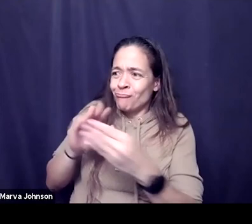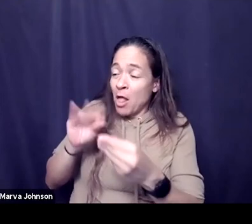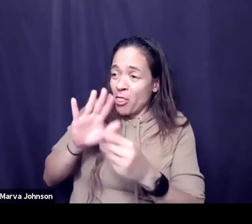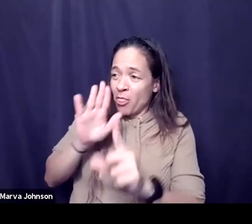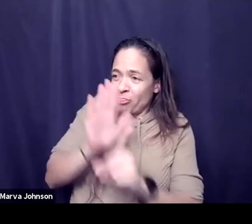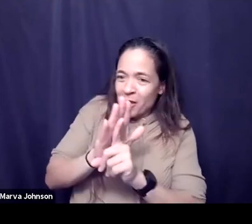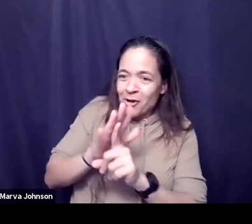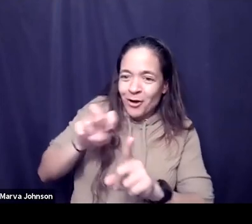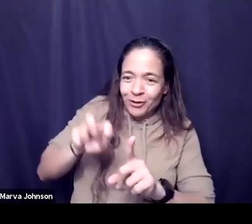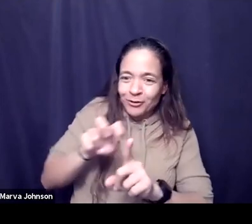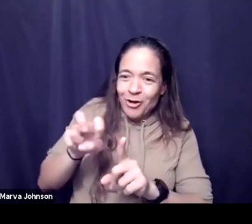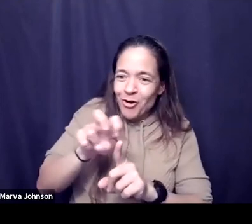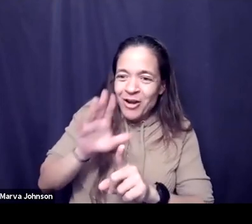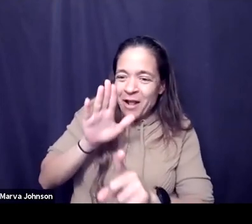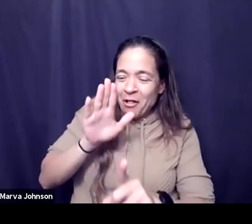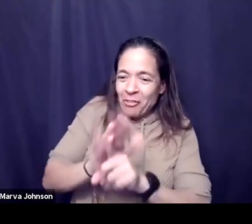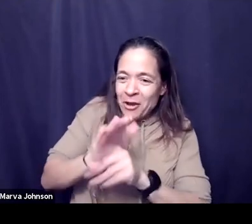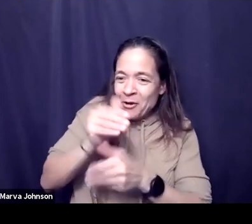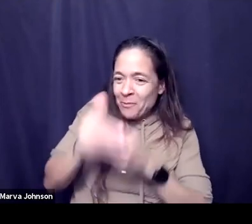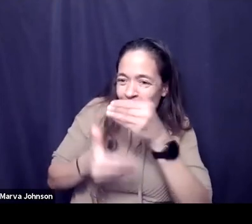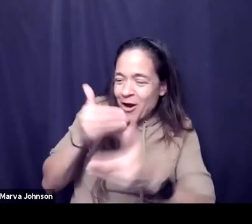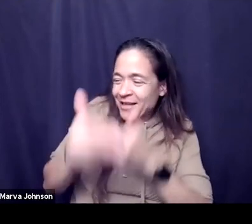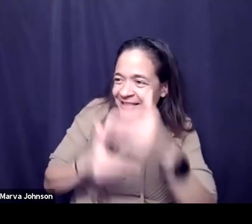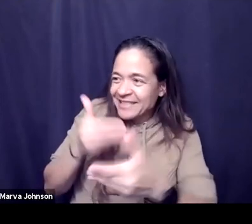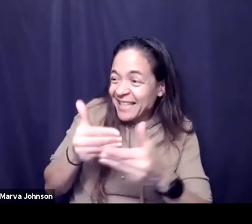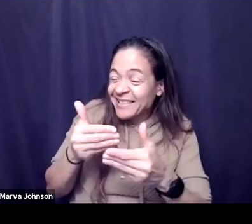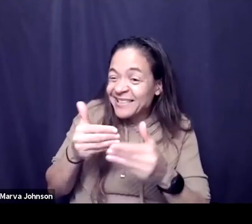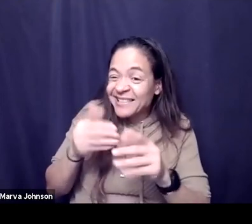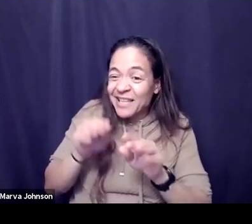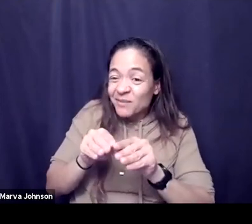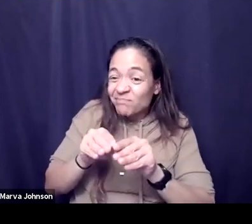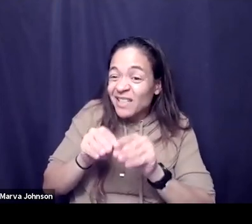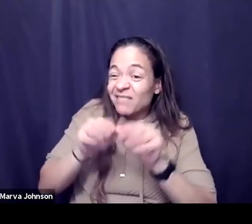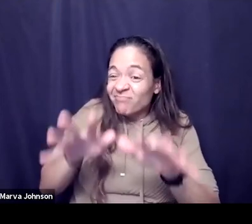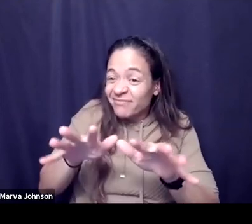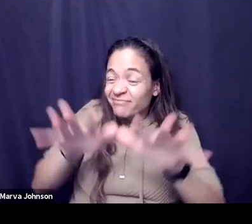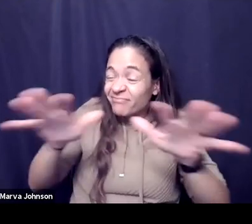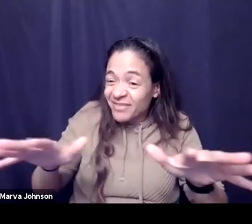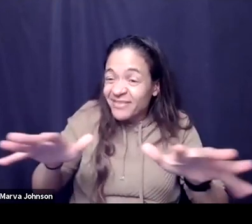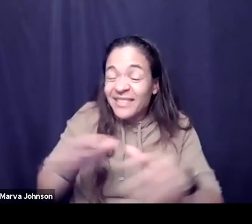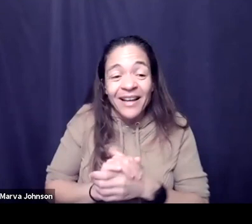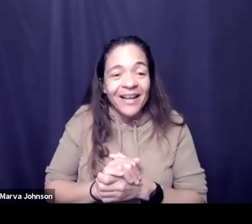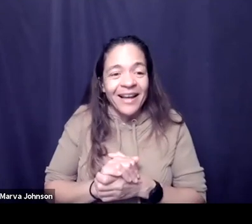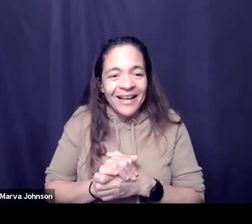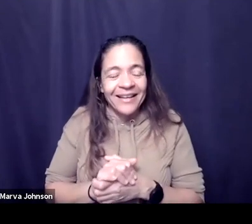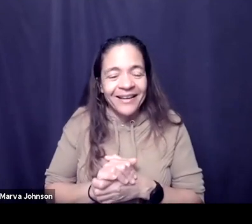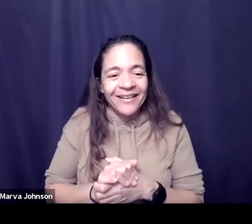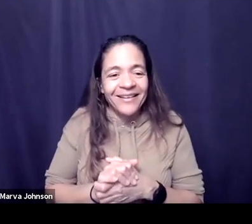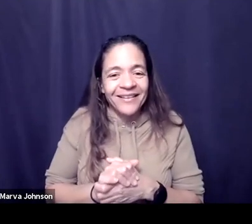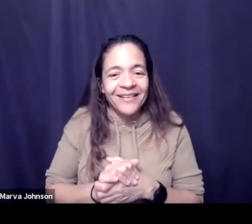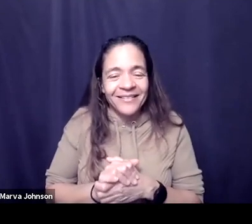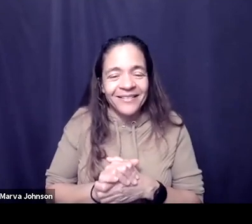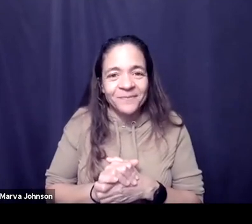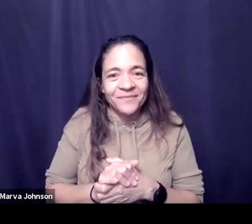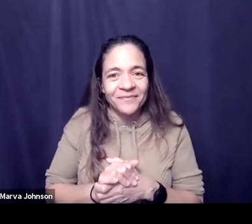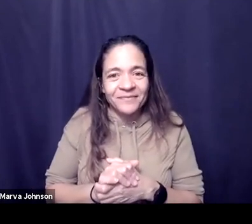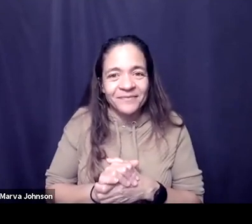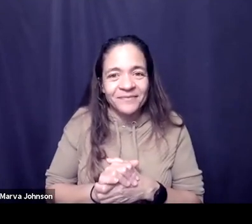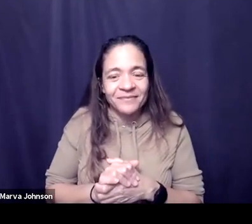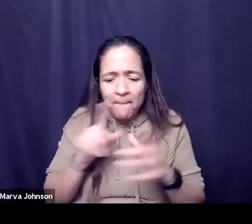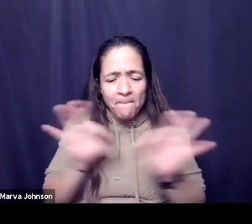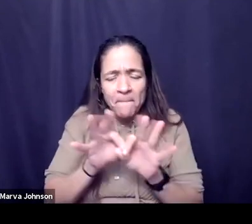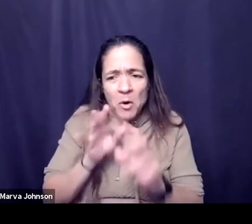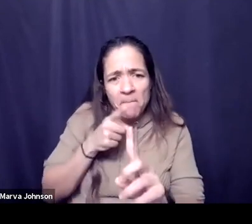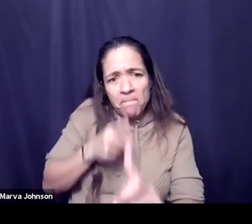at a time and it was yeah to the i think the key point here for me is it